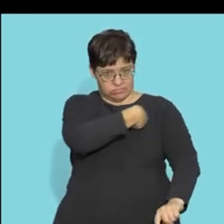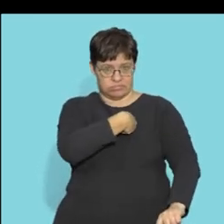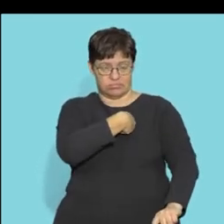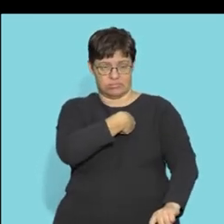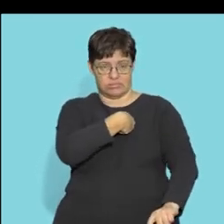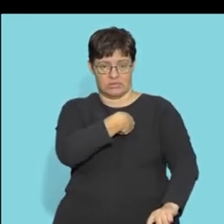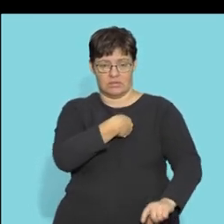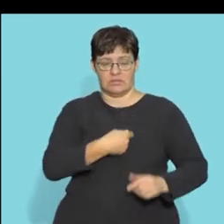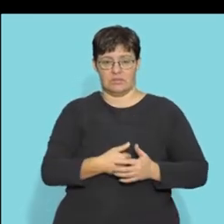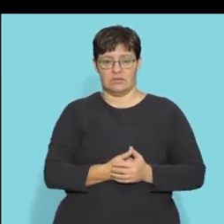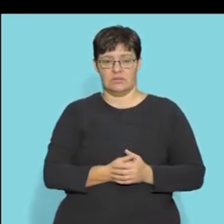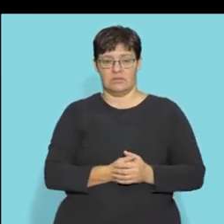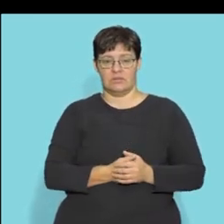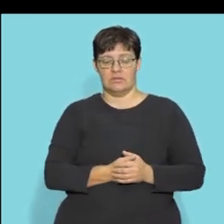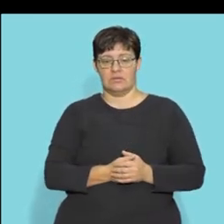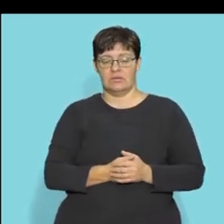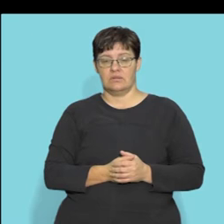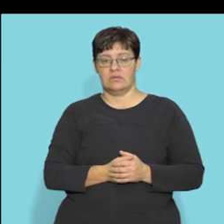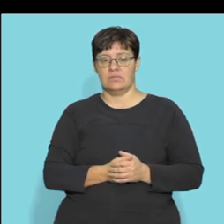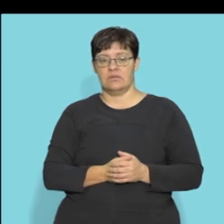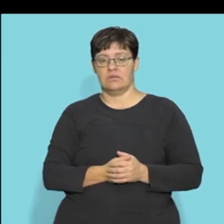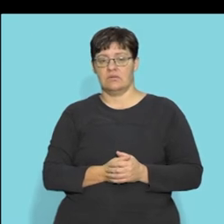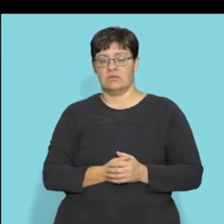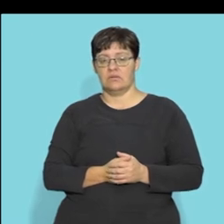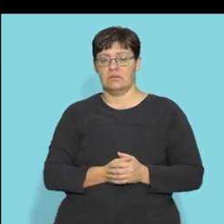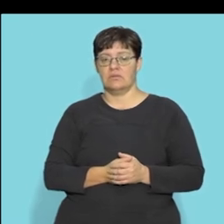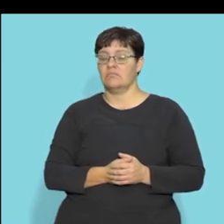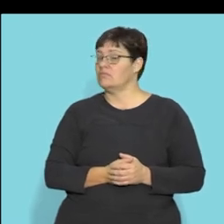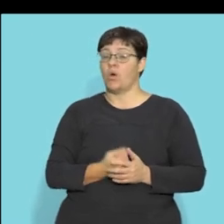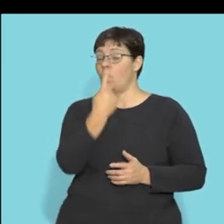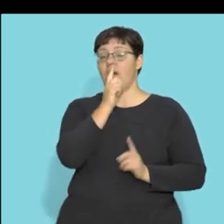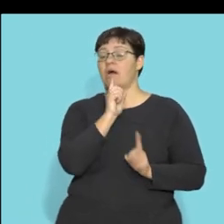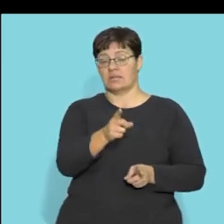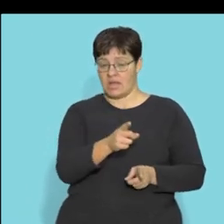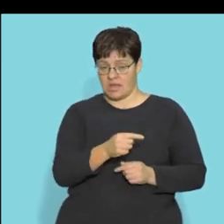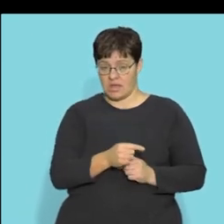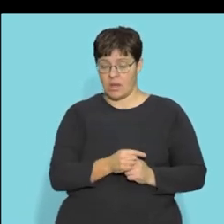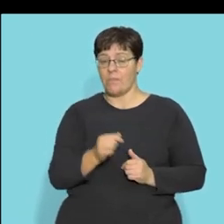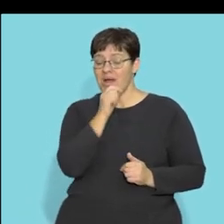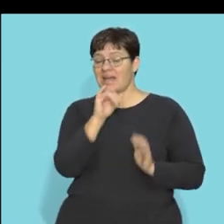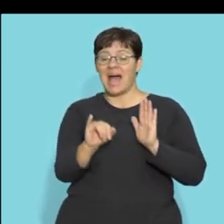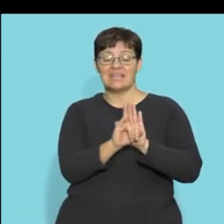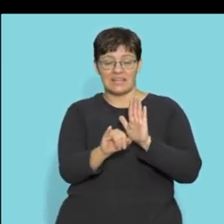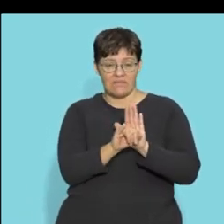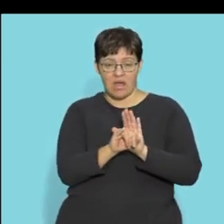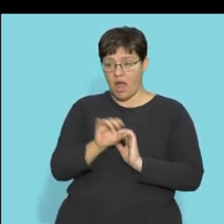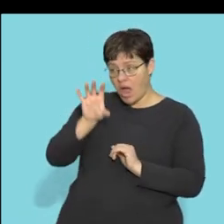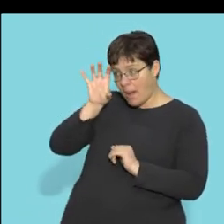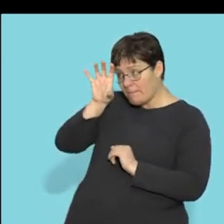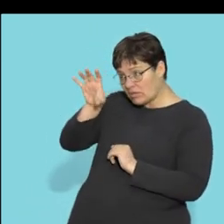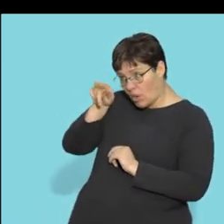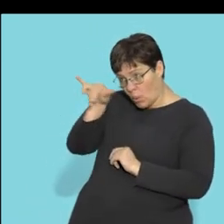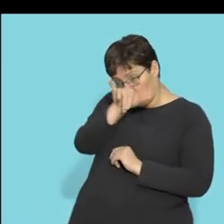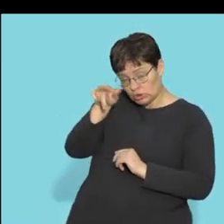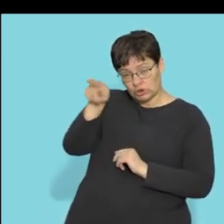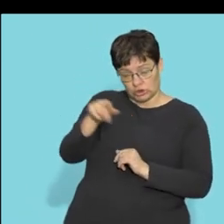the spinal cord. I'm getting the name now. so that's not the only answer. They want you to identify